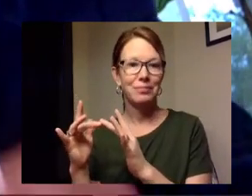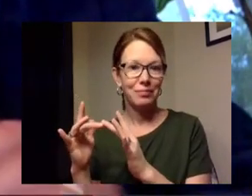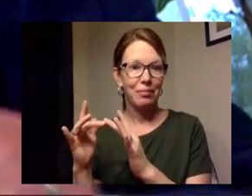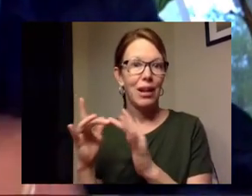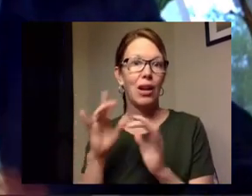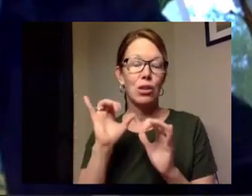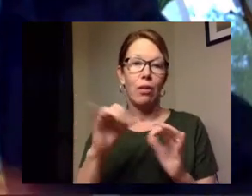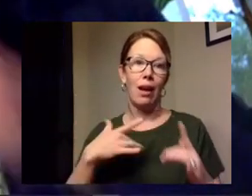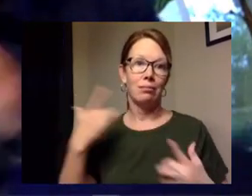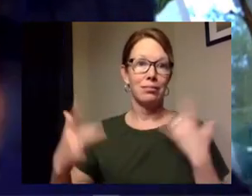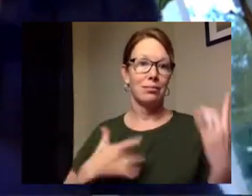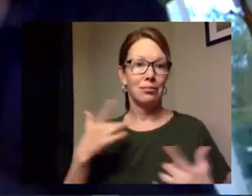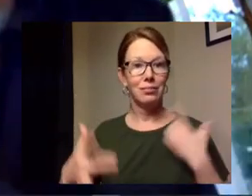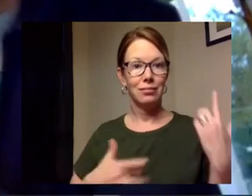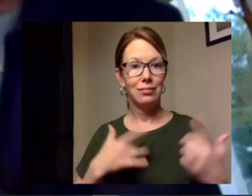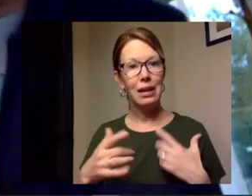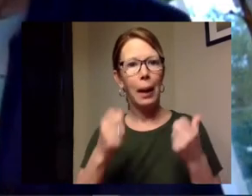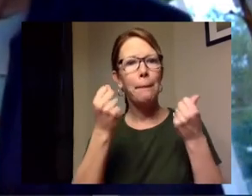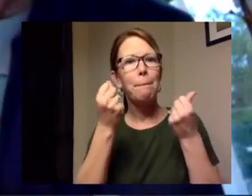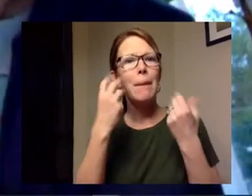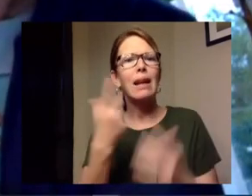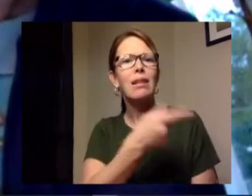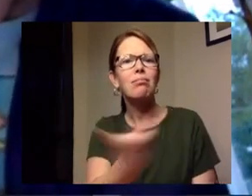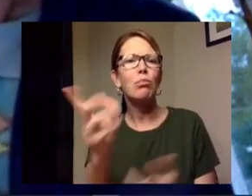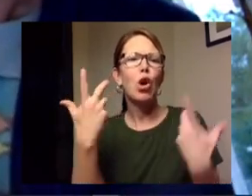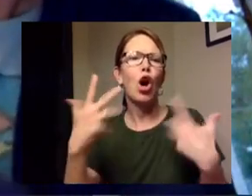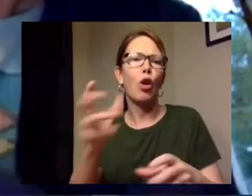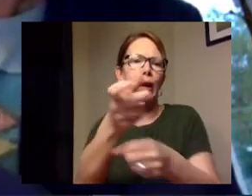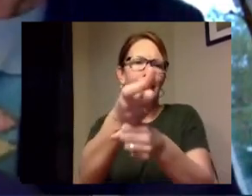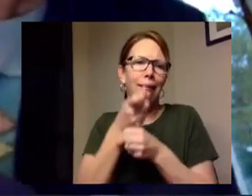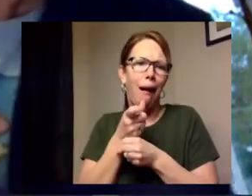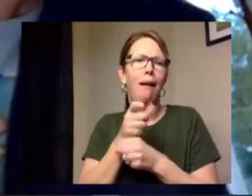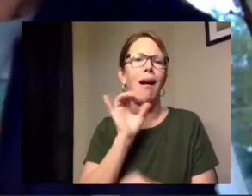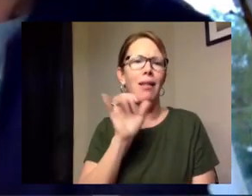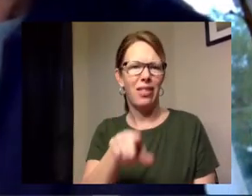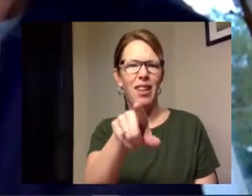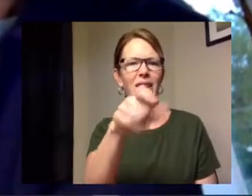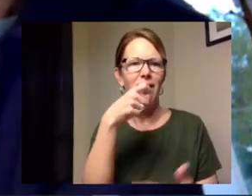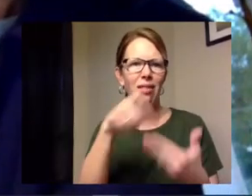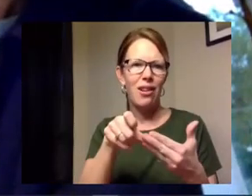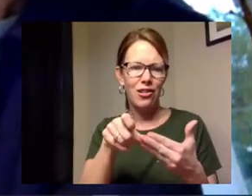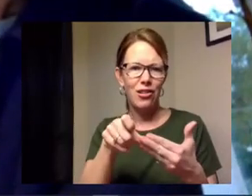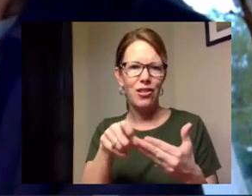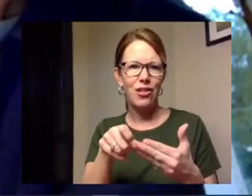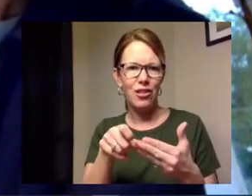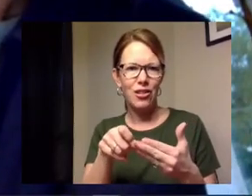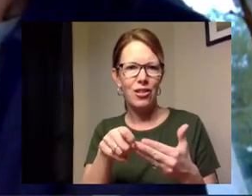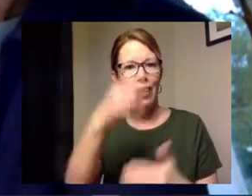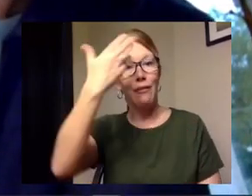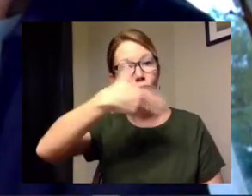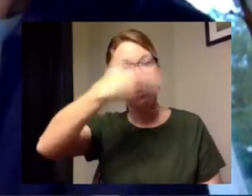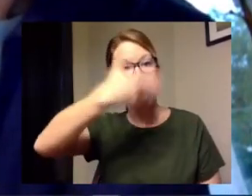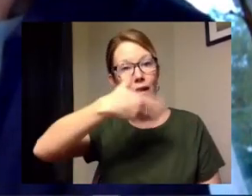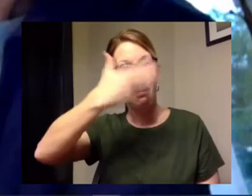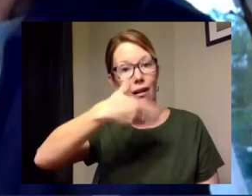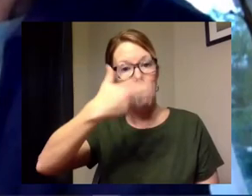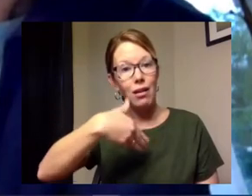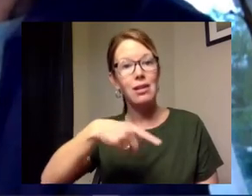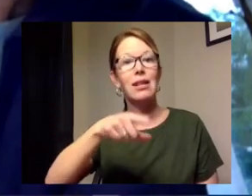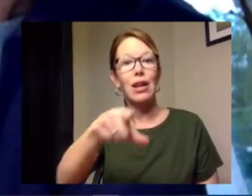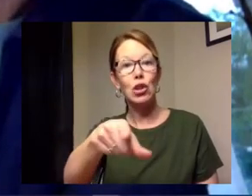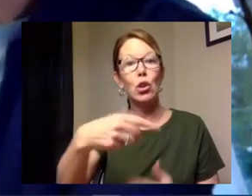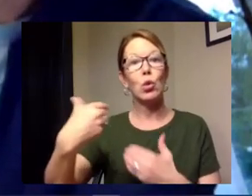exciting many of you probably got a letter like this in the mail which on the front says your